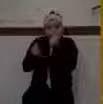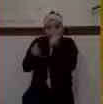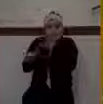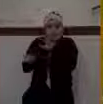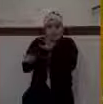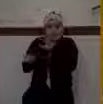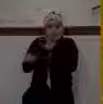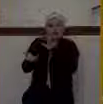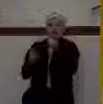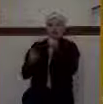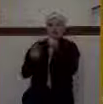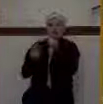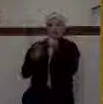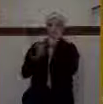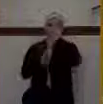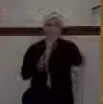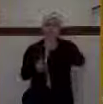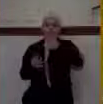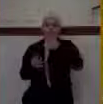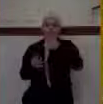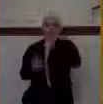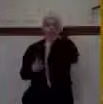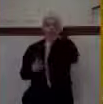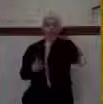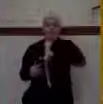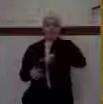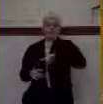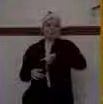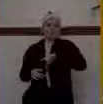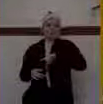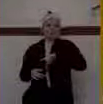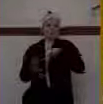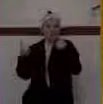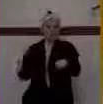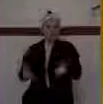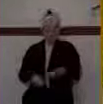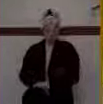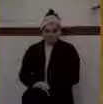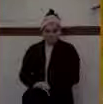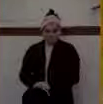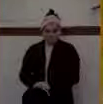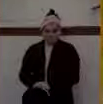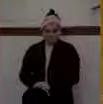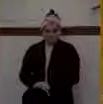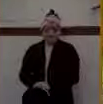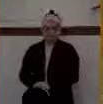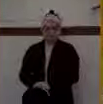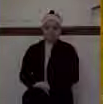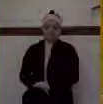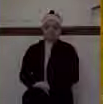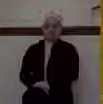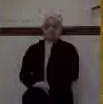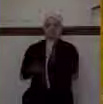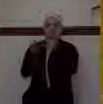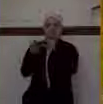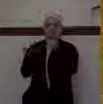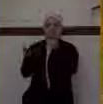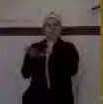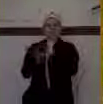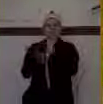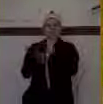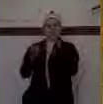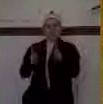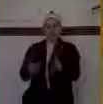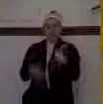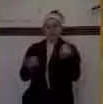but it was a delusion. Philip Ryken in his commentary wrote this. How the mighty had fallen. Rehoboam's